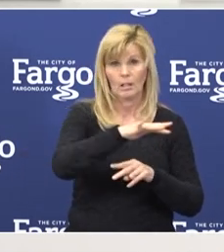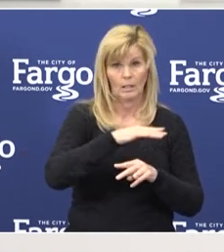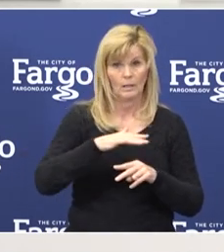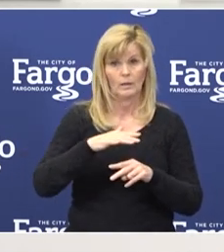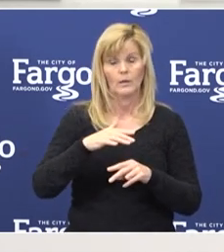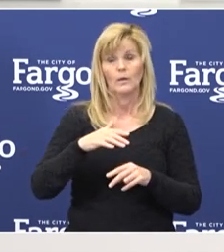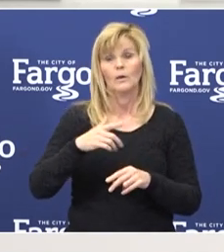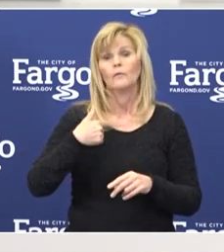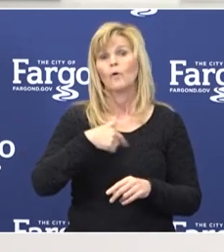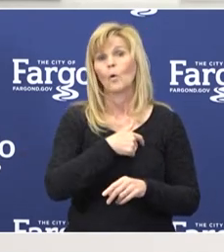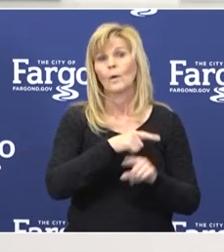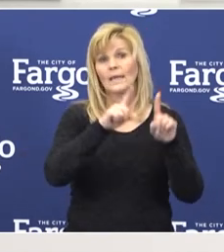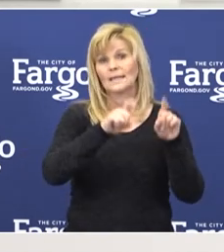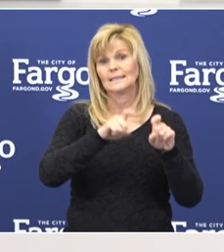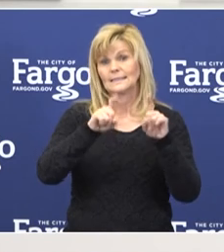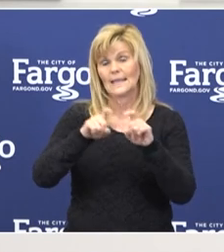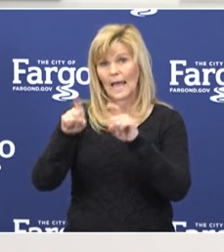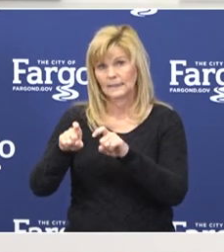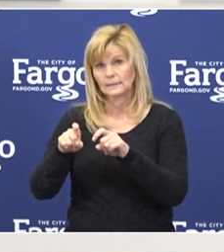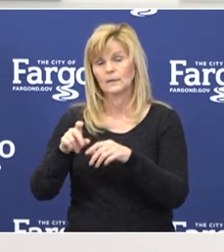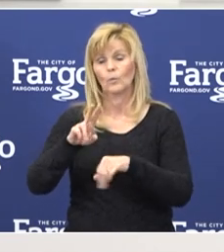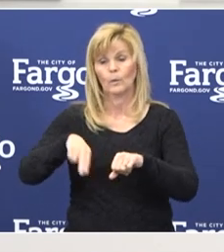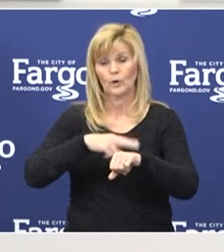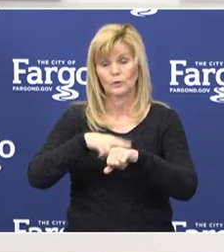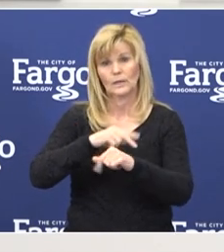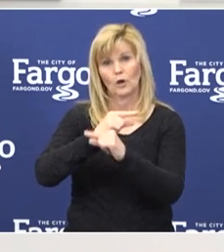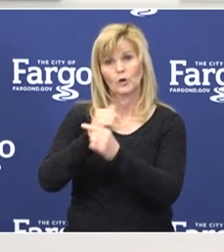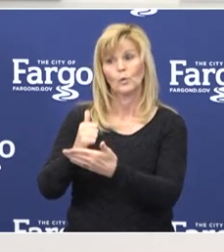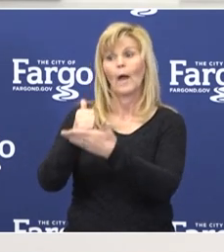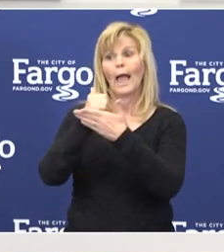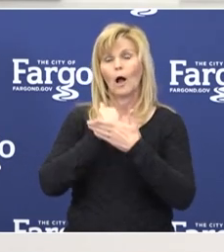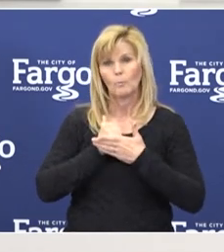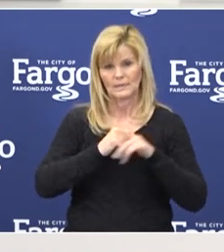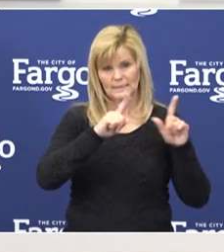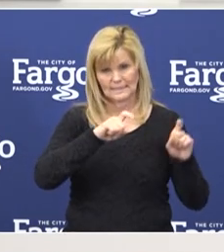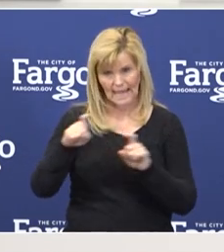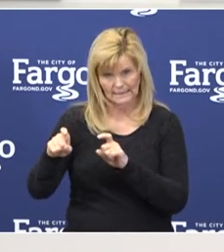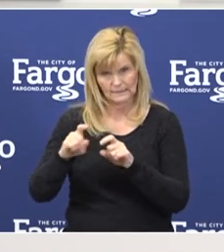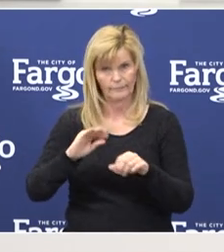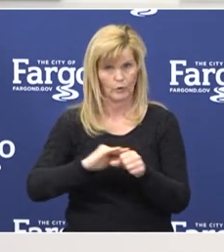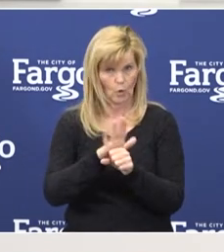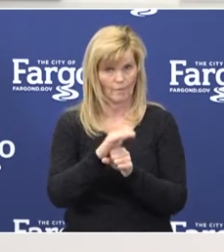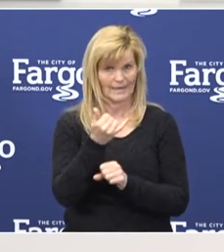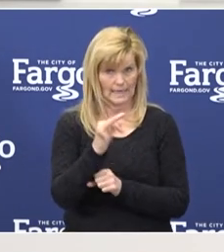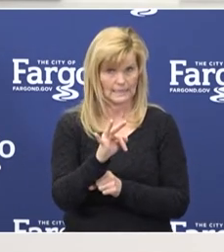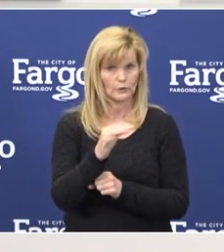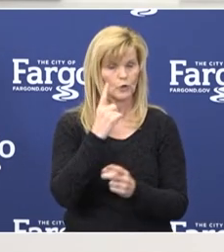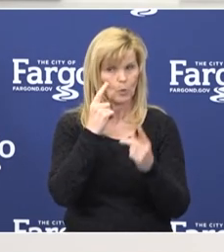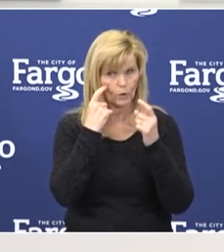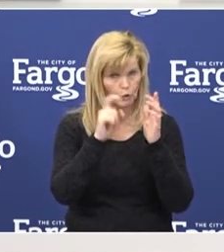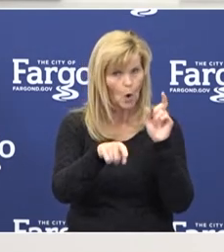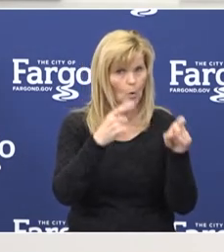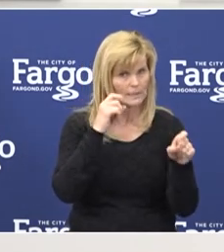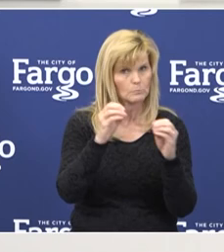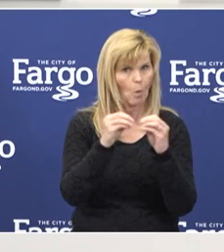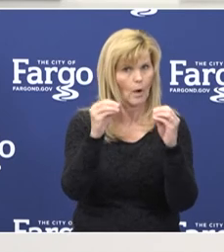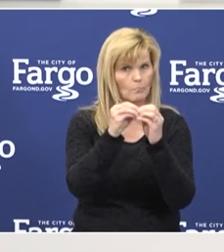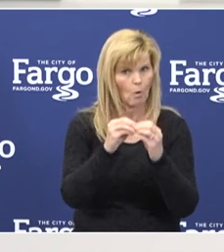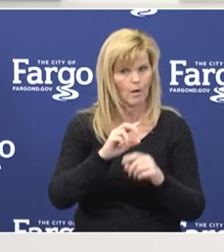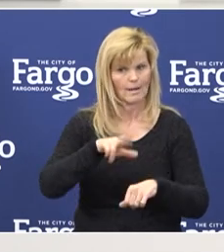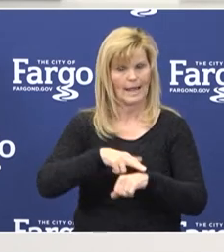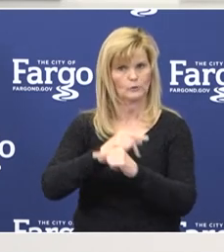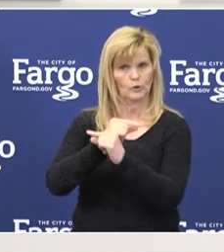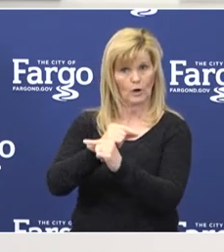testing, we're often times going to be using National Guard to help us get the testing for COVID-19. We are doing this week